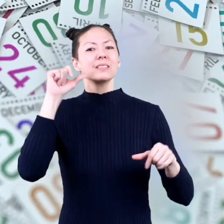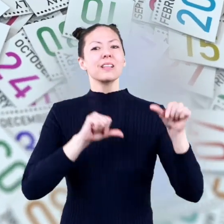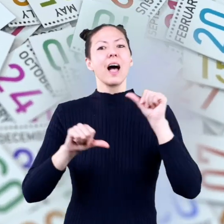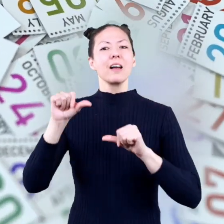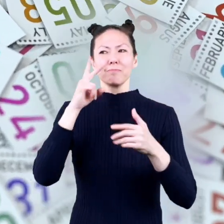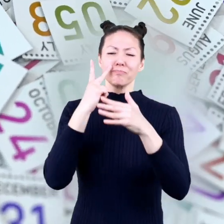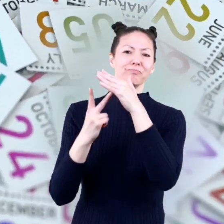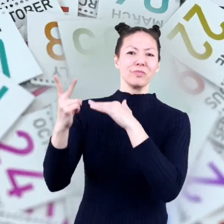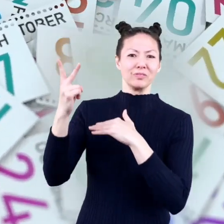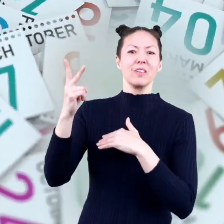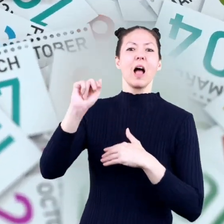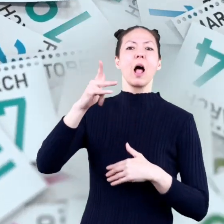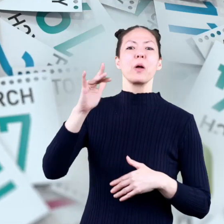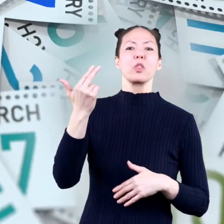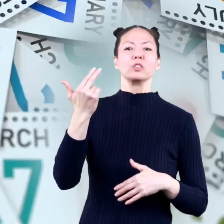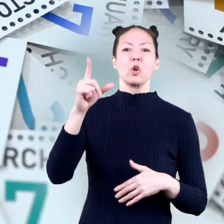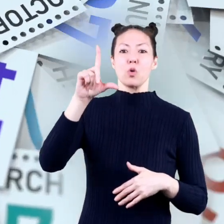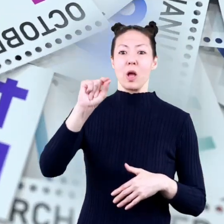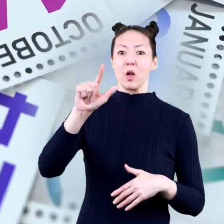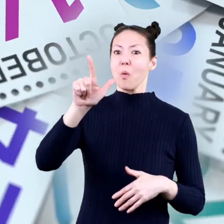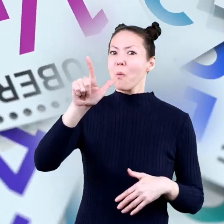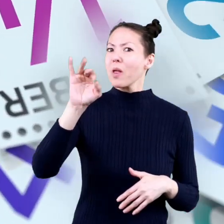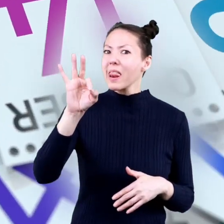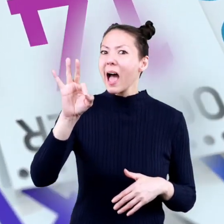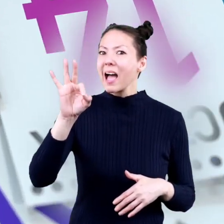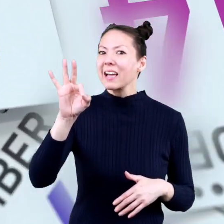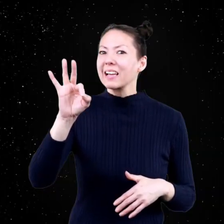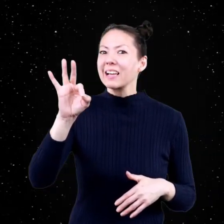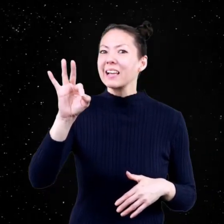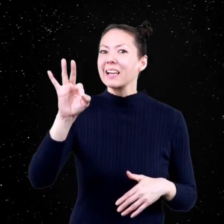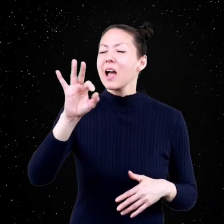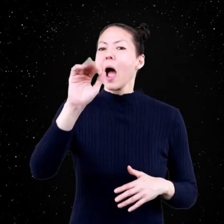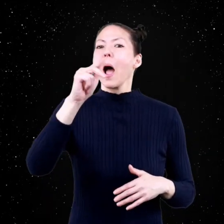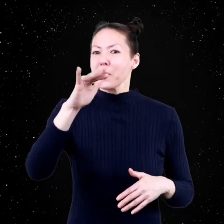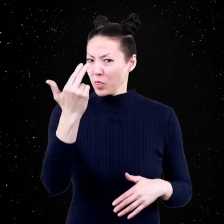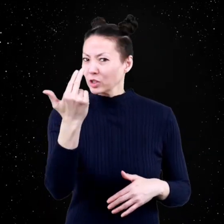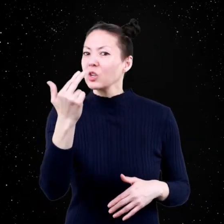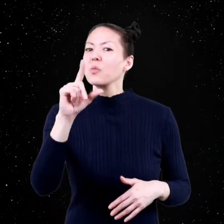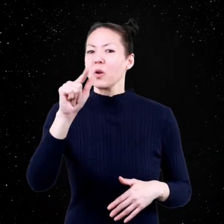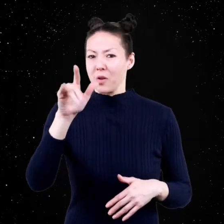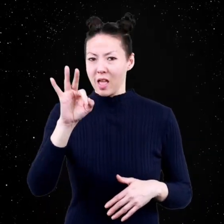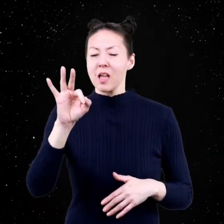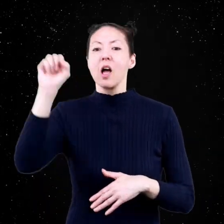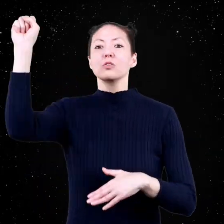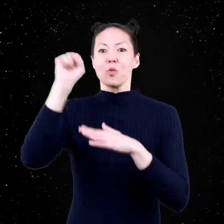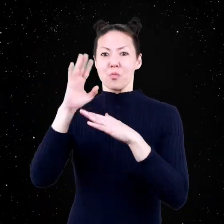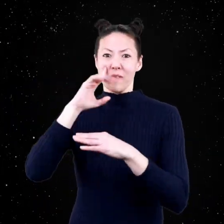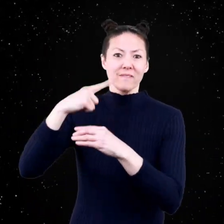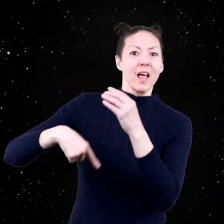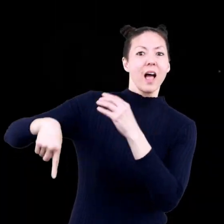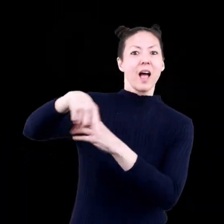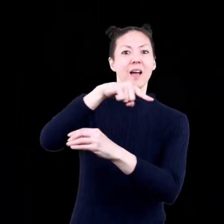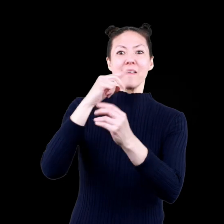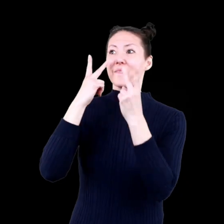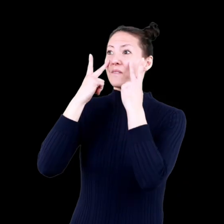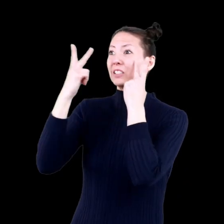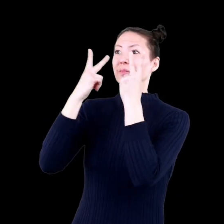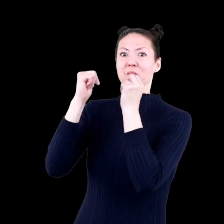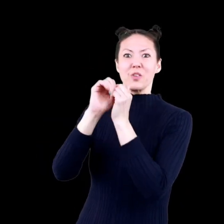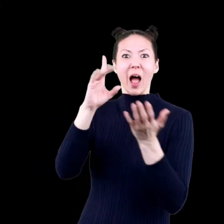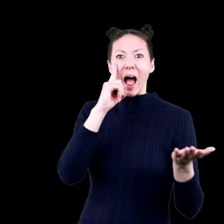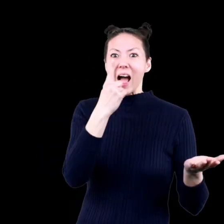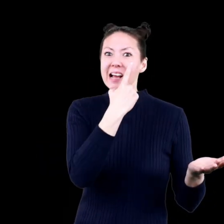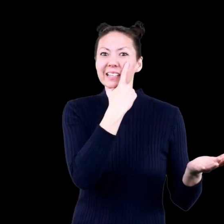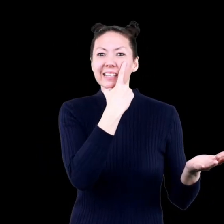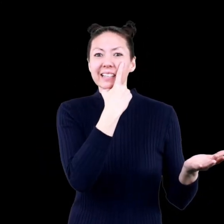scientists predict that on April 13, 2029, an asteroid flying past Earth will be